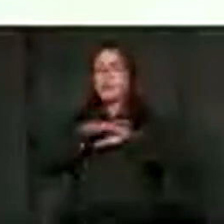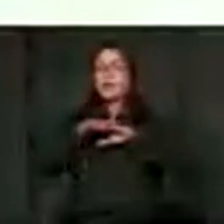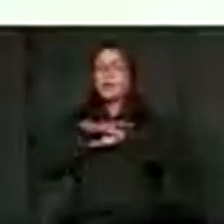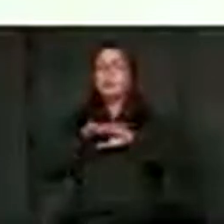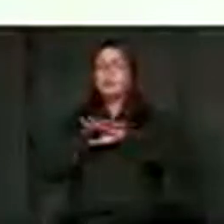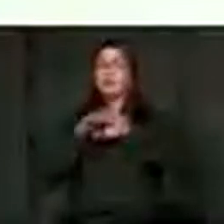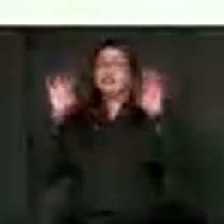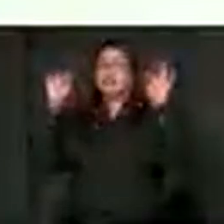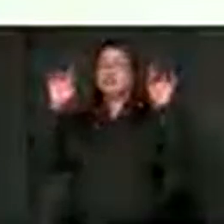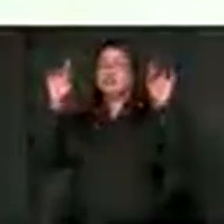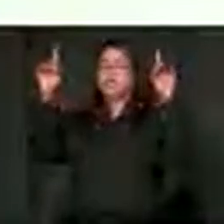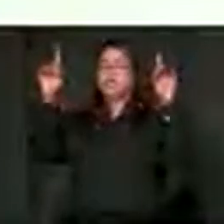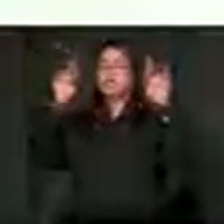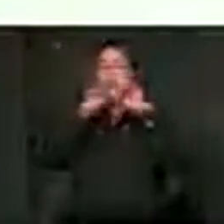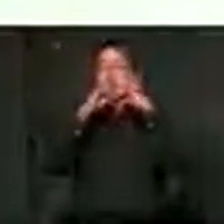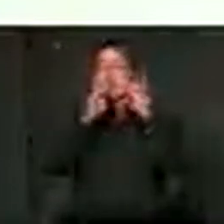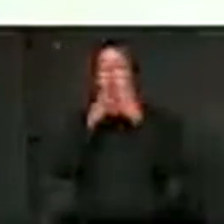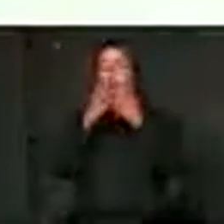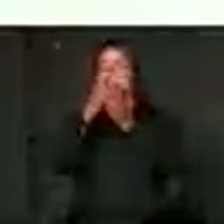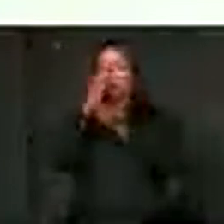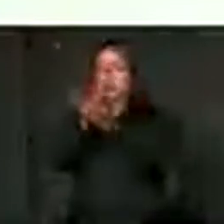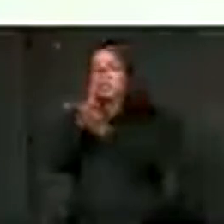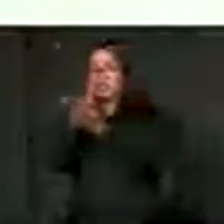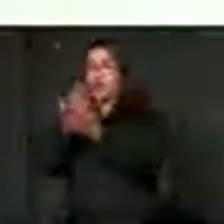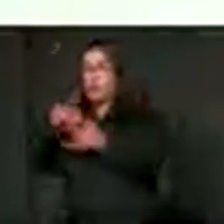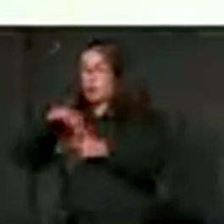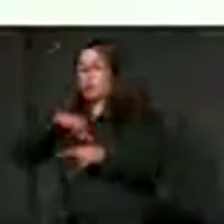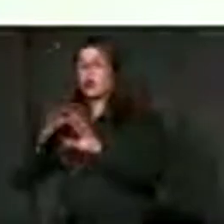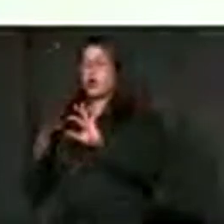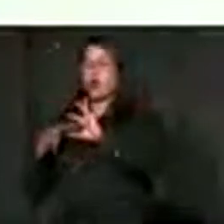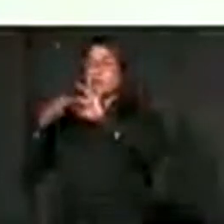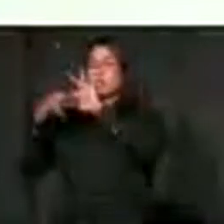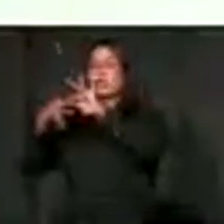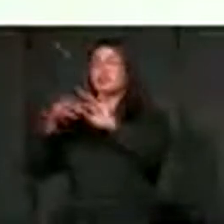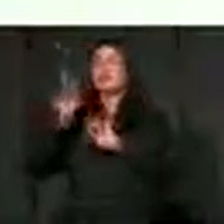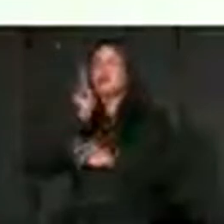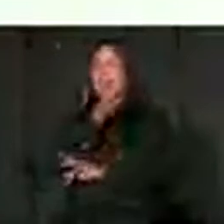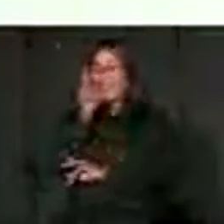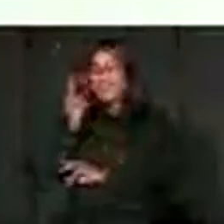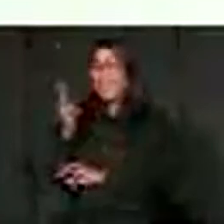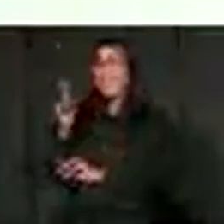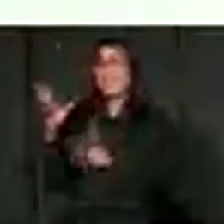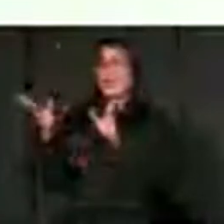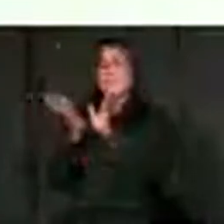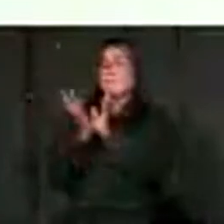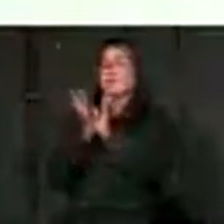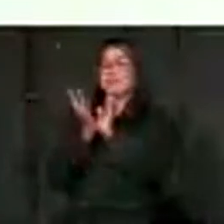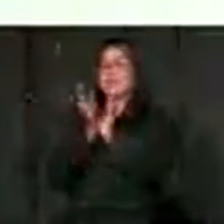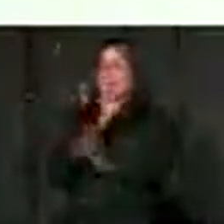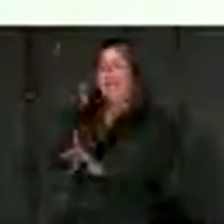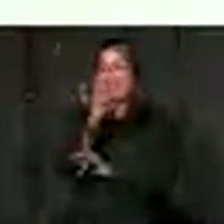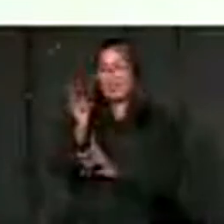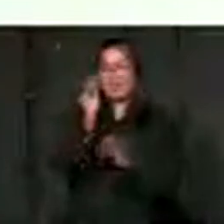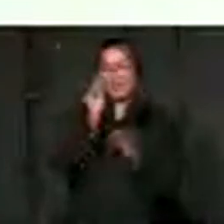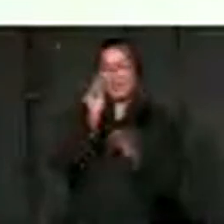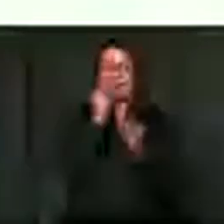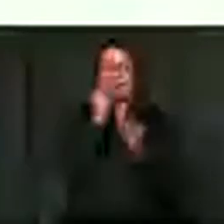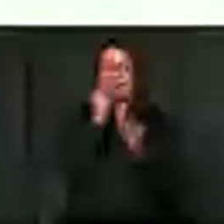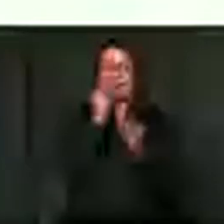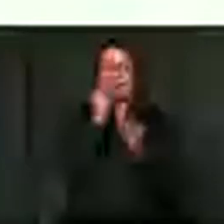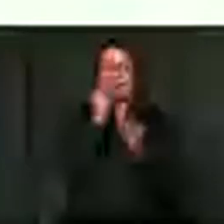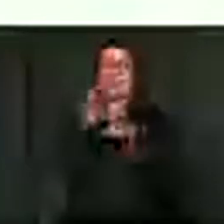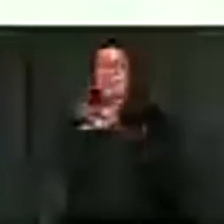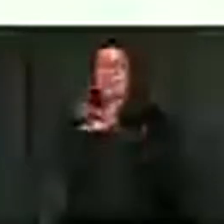we wish to assure this Lakota that we commit to recalibrate, to reboot, to reposition the